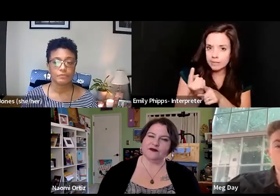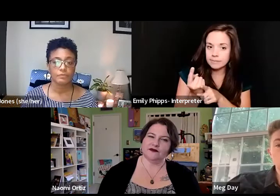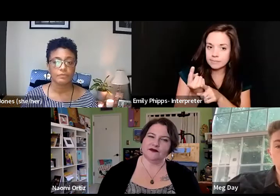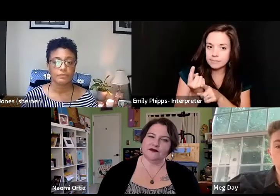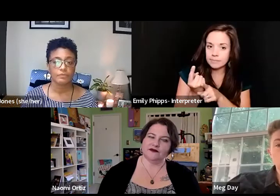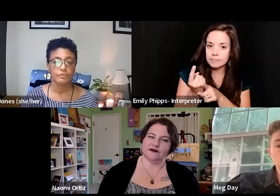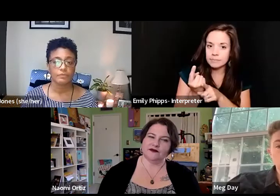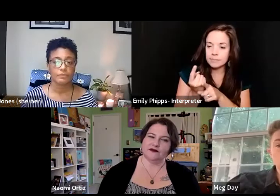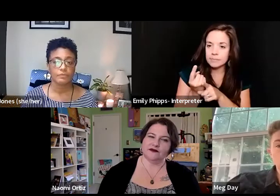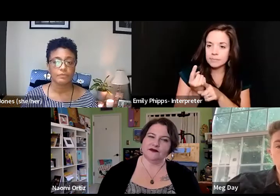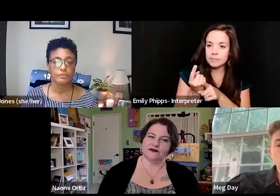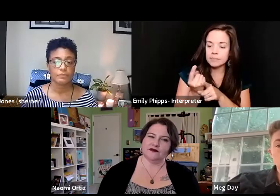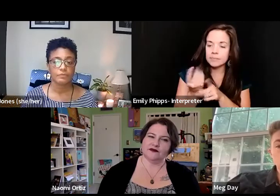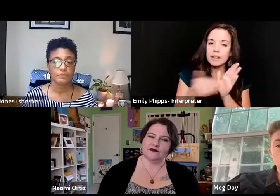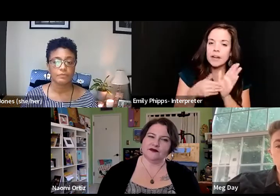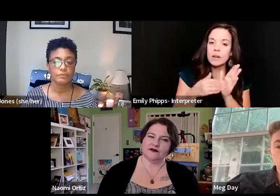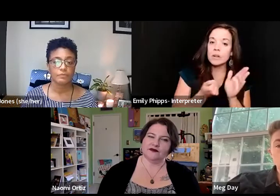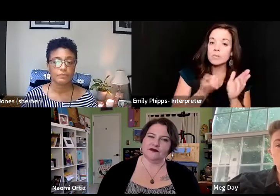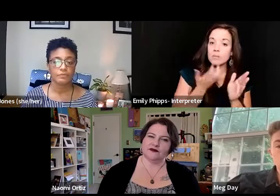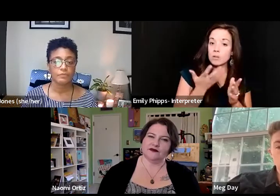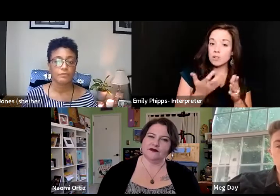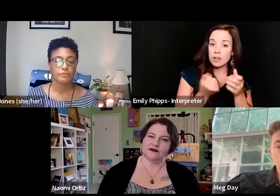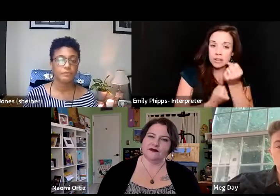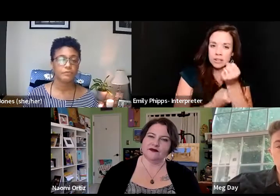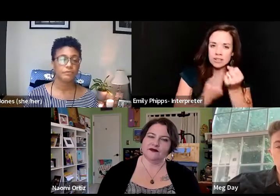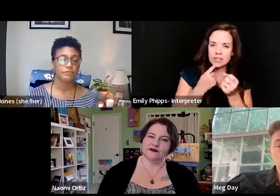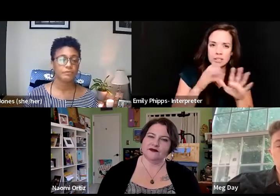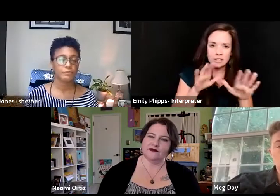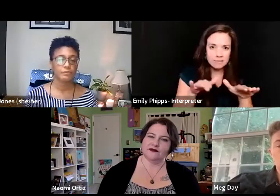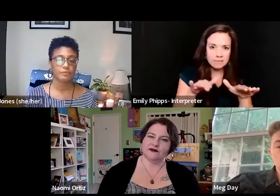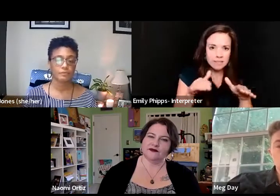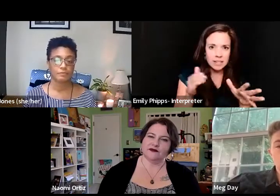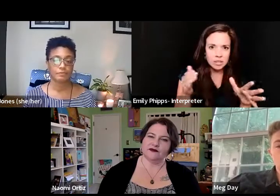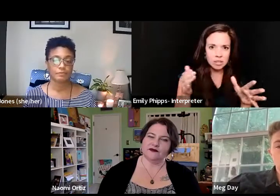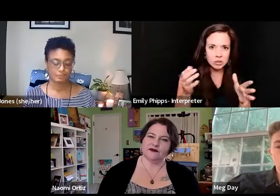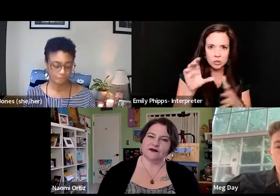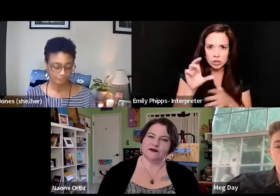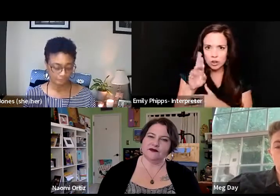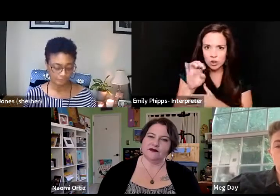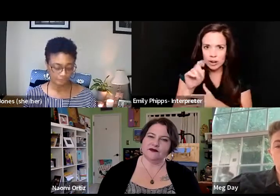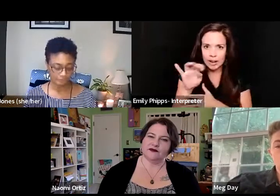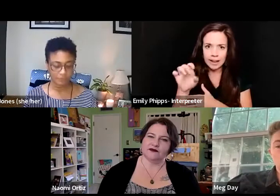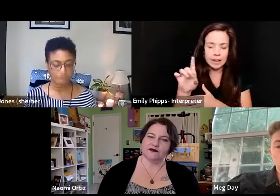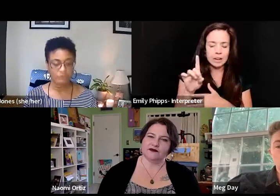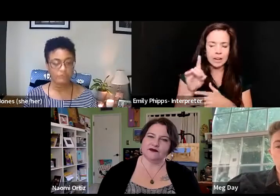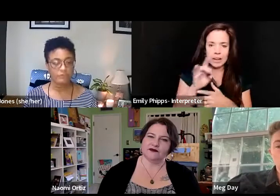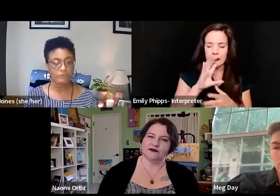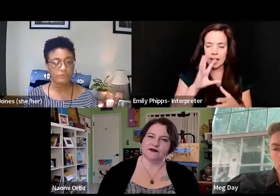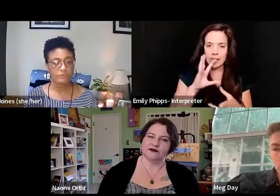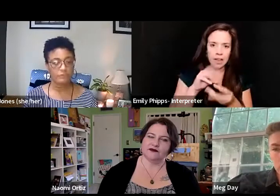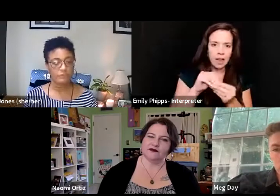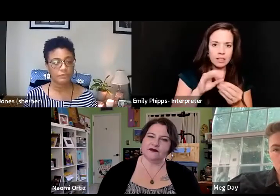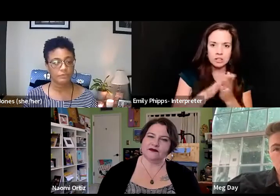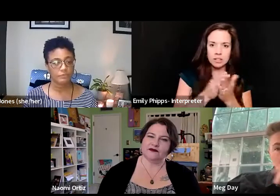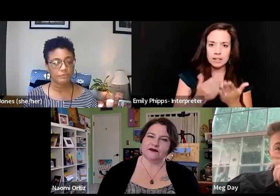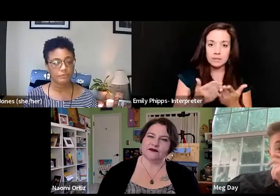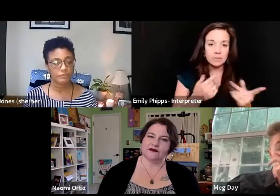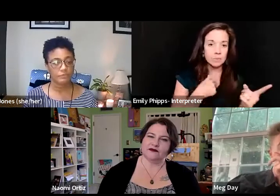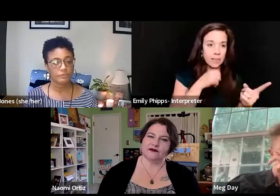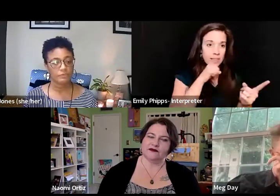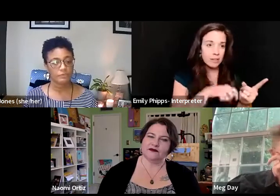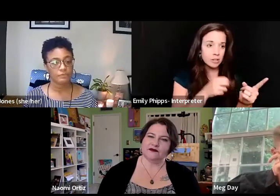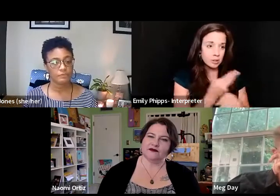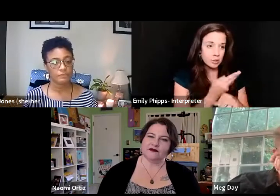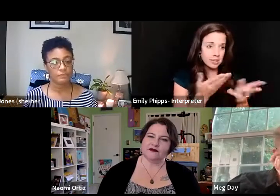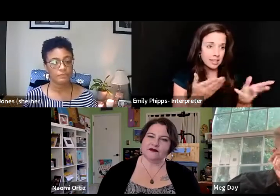Like again, when Poetry Foundation was like, can you curate an anthology of disability justice poetics? I looked and they were like, we'd love it if you could use stuff that's in our